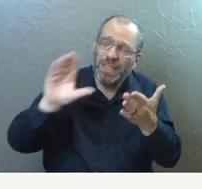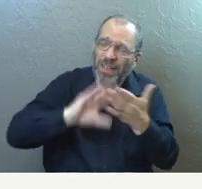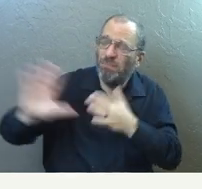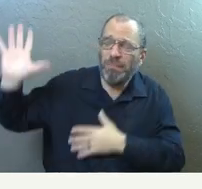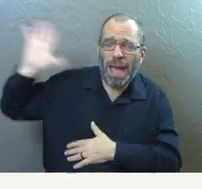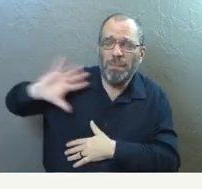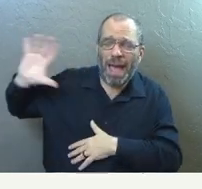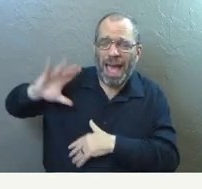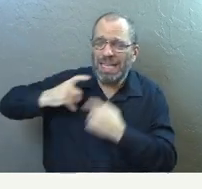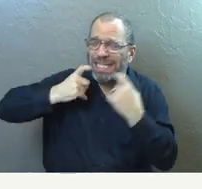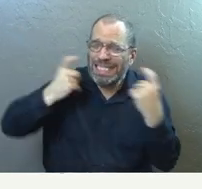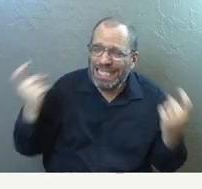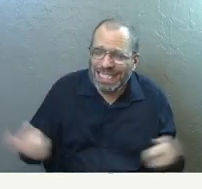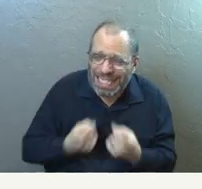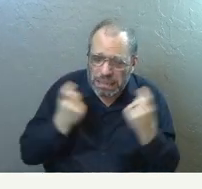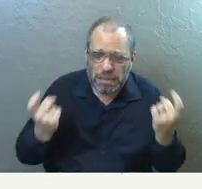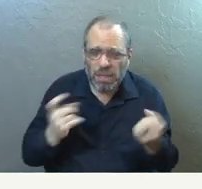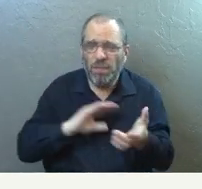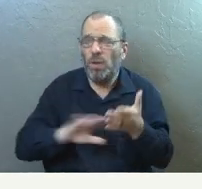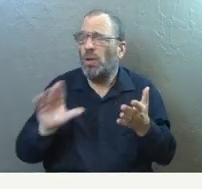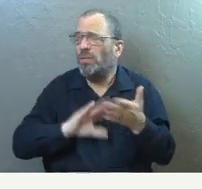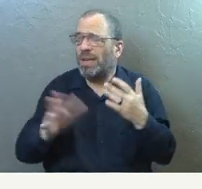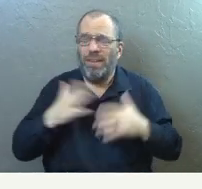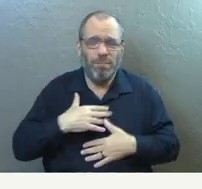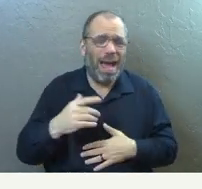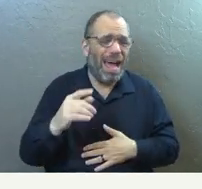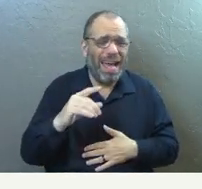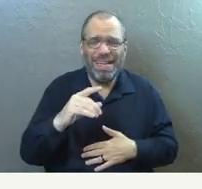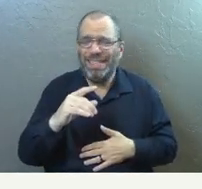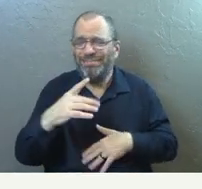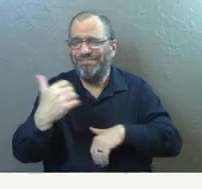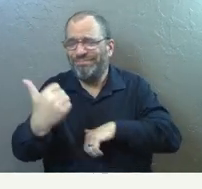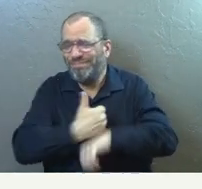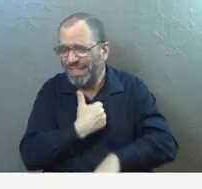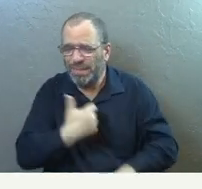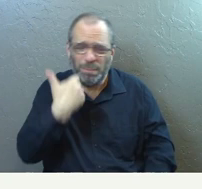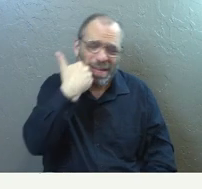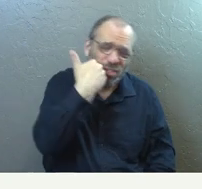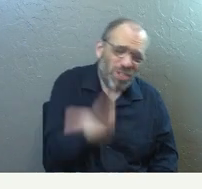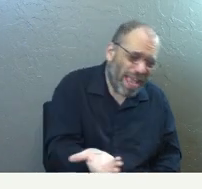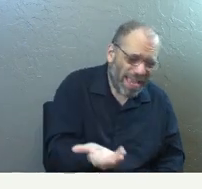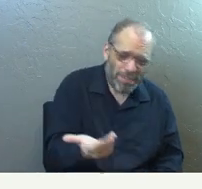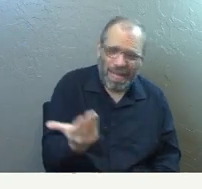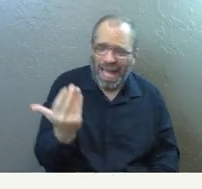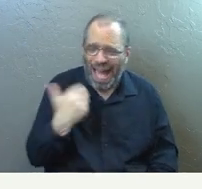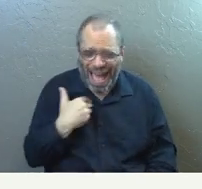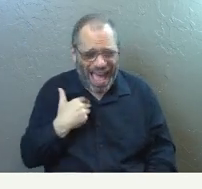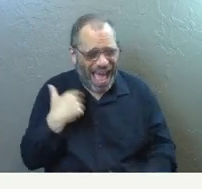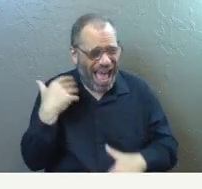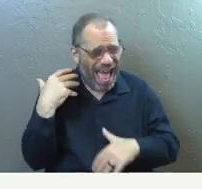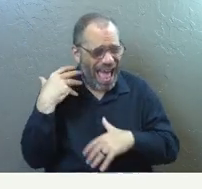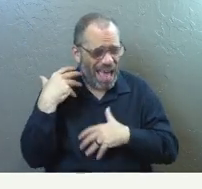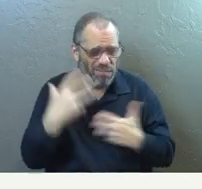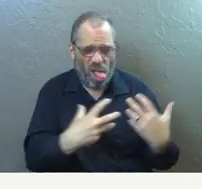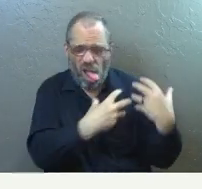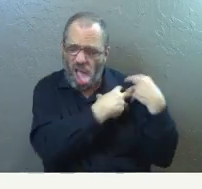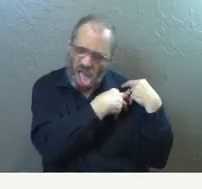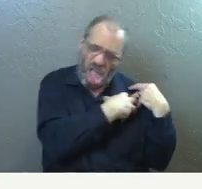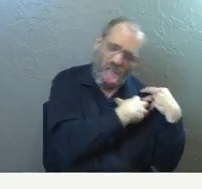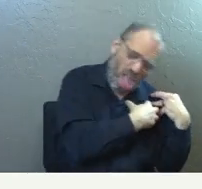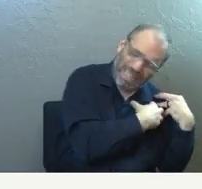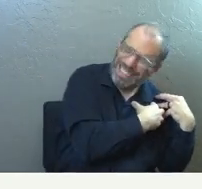past? Forgive my sin. Forgive my guilt. Forgive my shame. I've carried it around too long